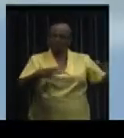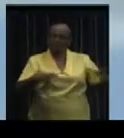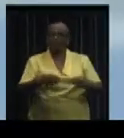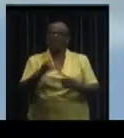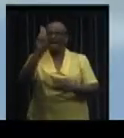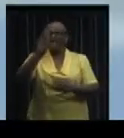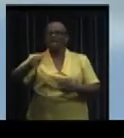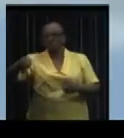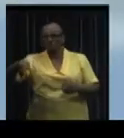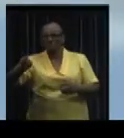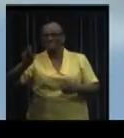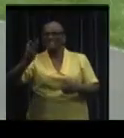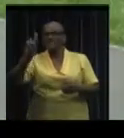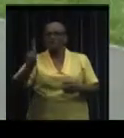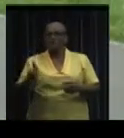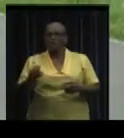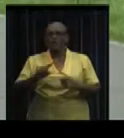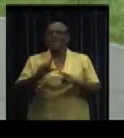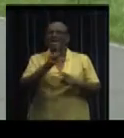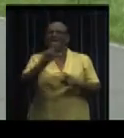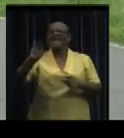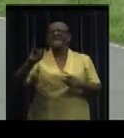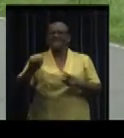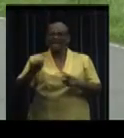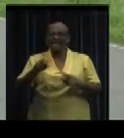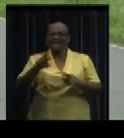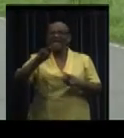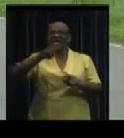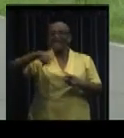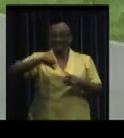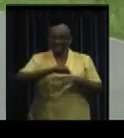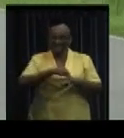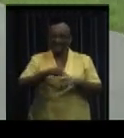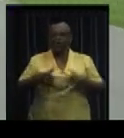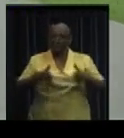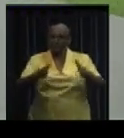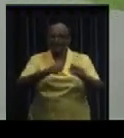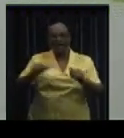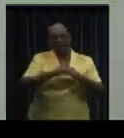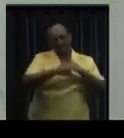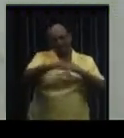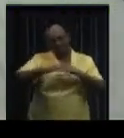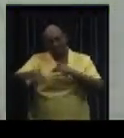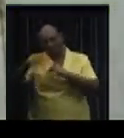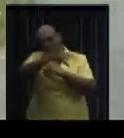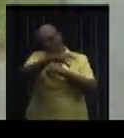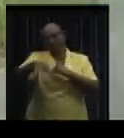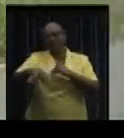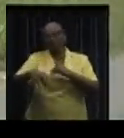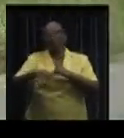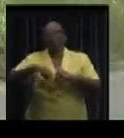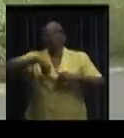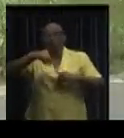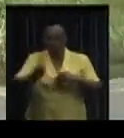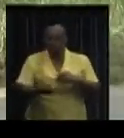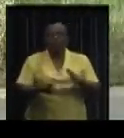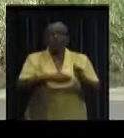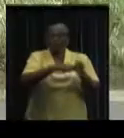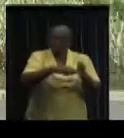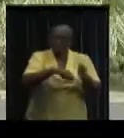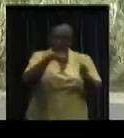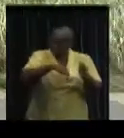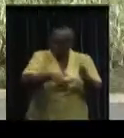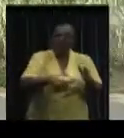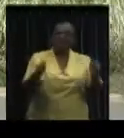few years delivered by the government at Hanna-Slus, Rieseljeu, Leidingen, De Ringweg and other parts of the